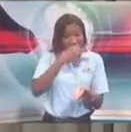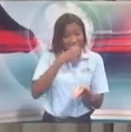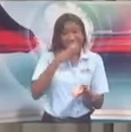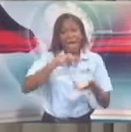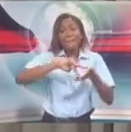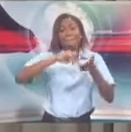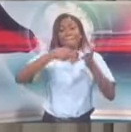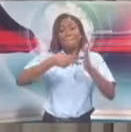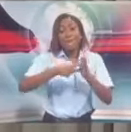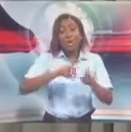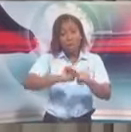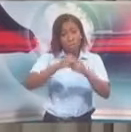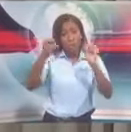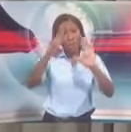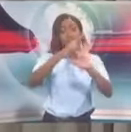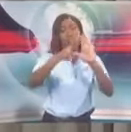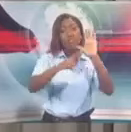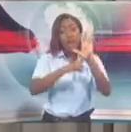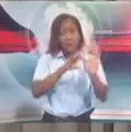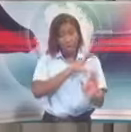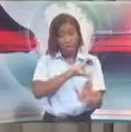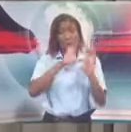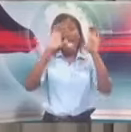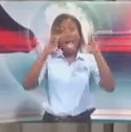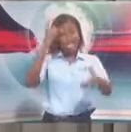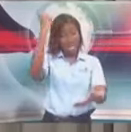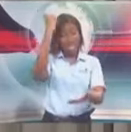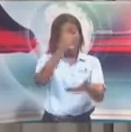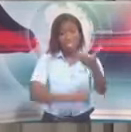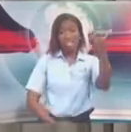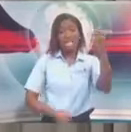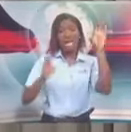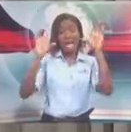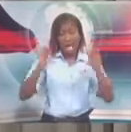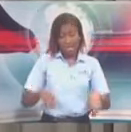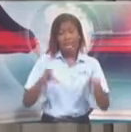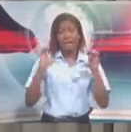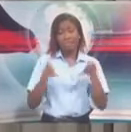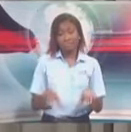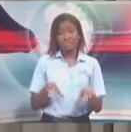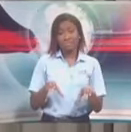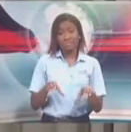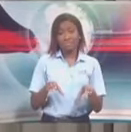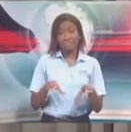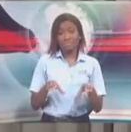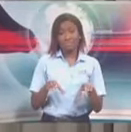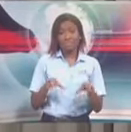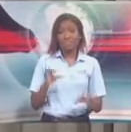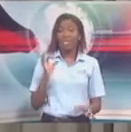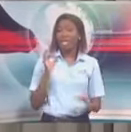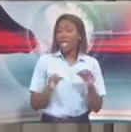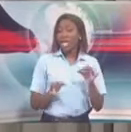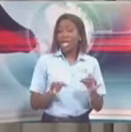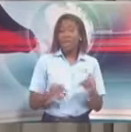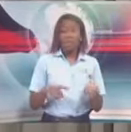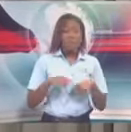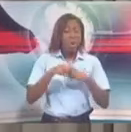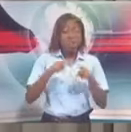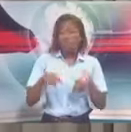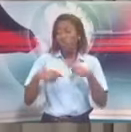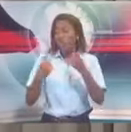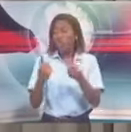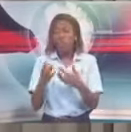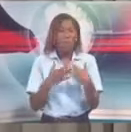the police will be entitled to charge you for that. That is very important. Also, when you are going to your various food outlets, please,